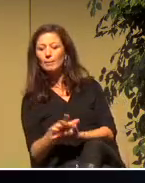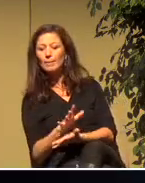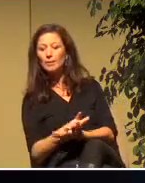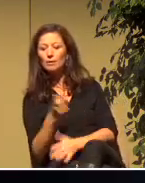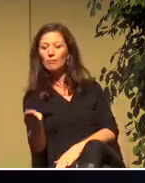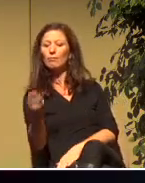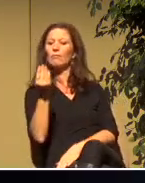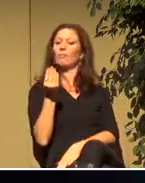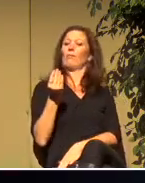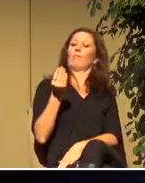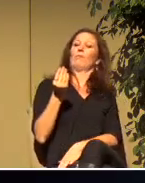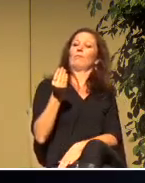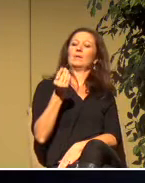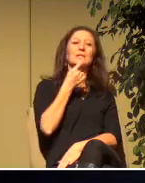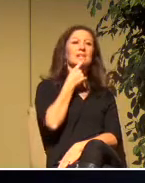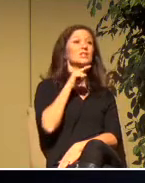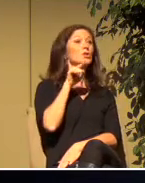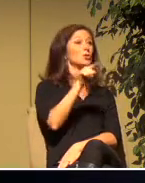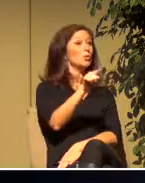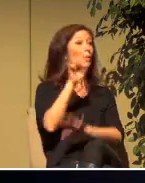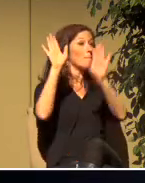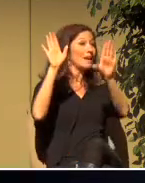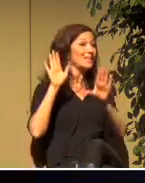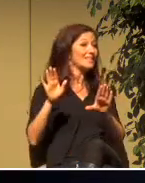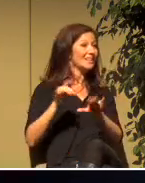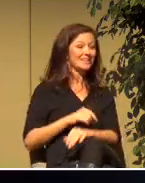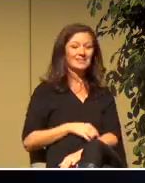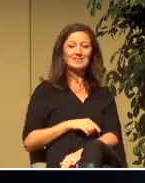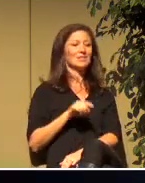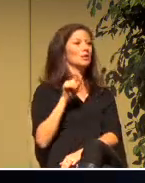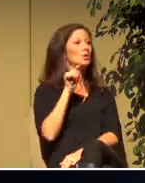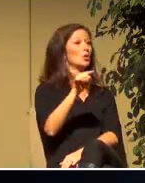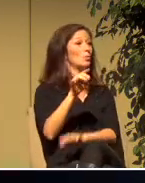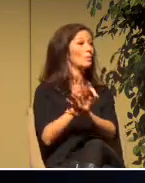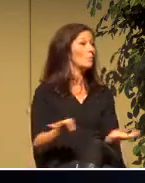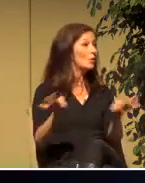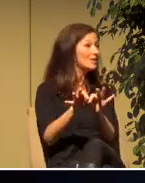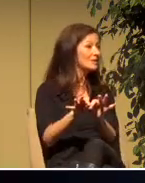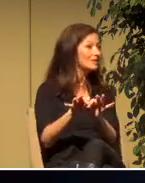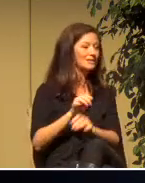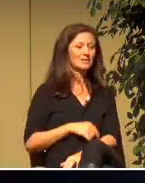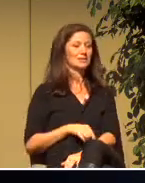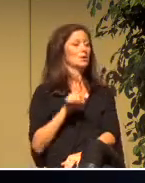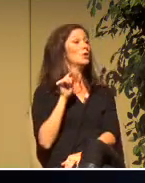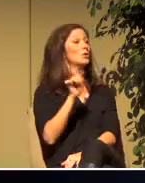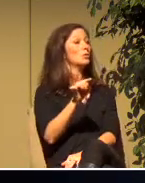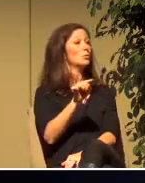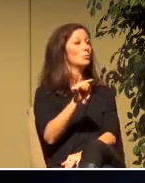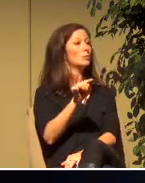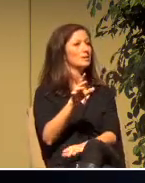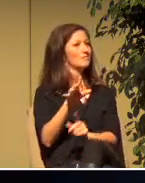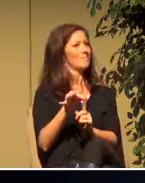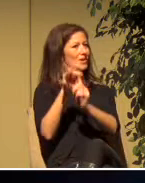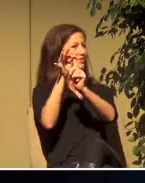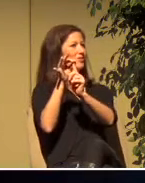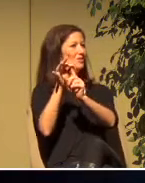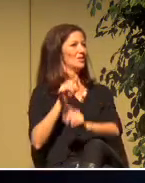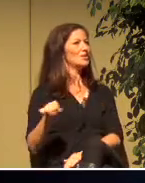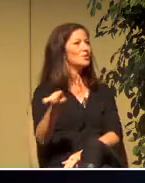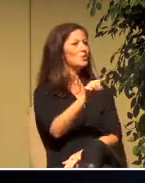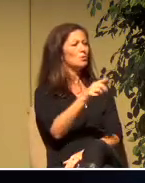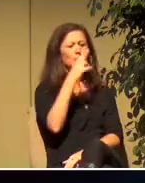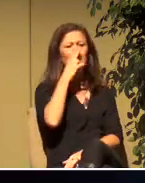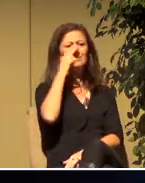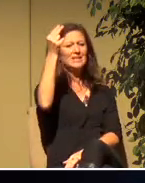important you are special you are unique you are kind you